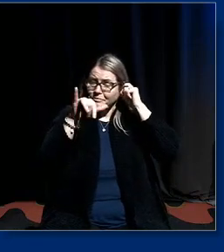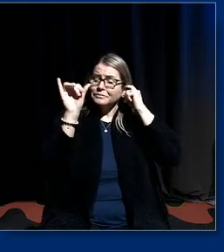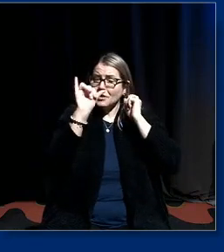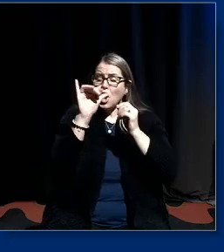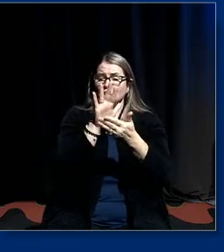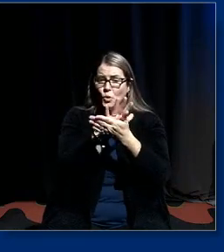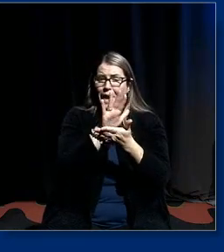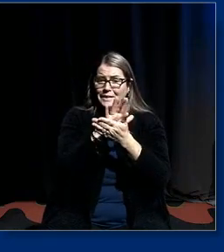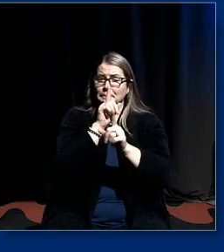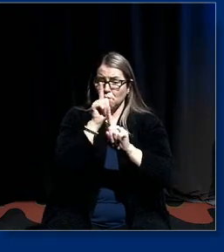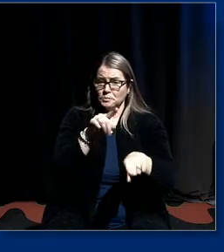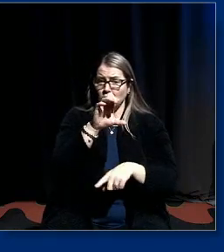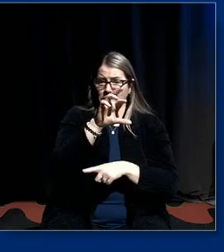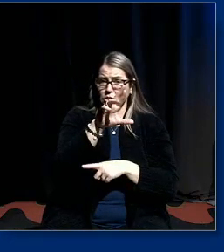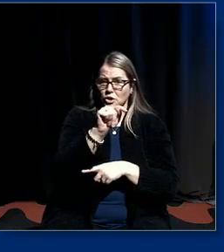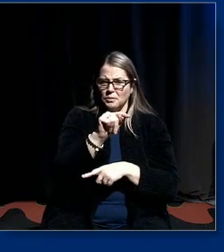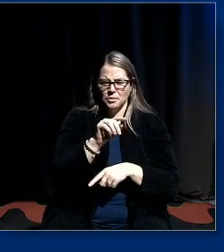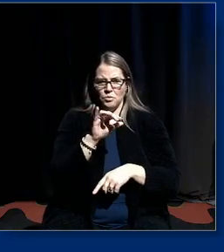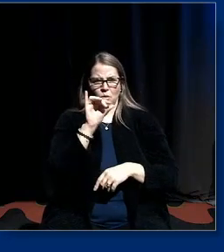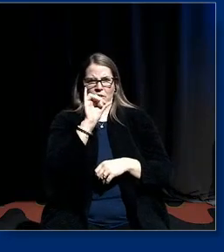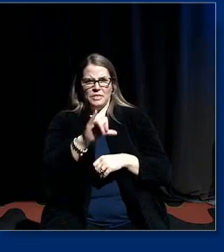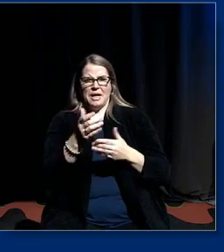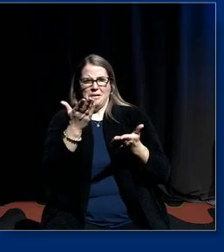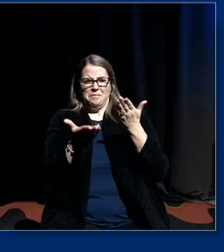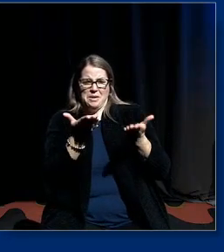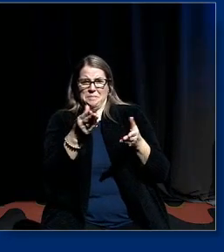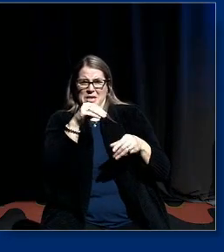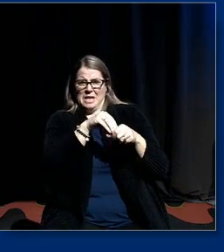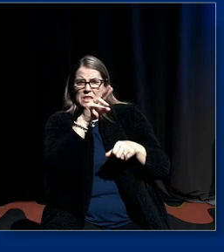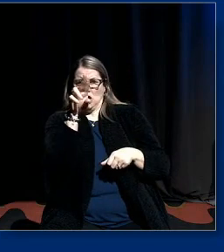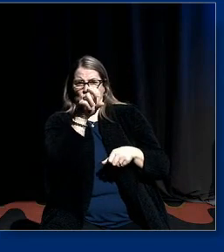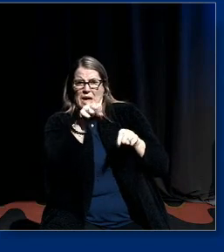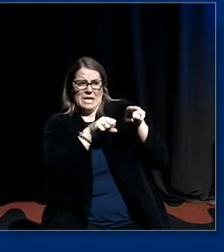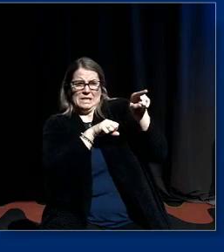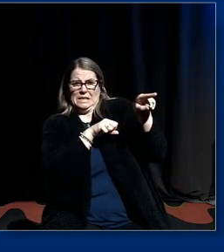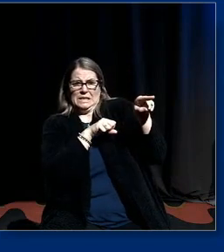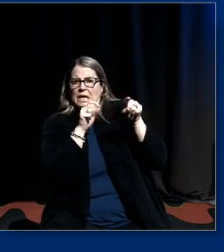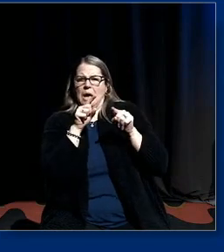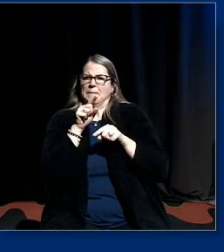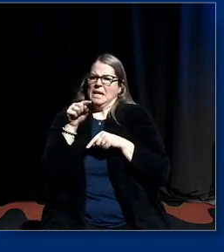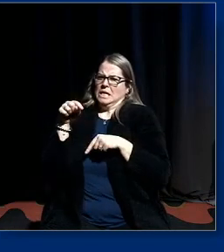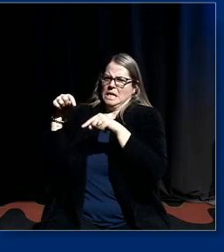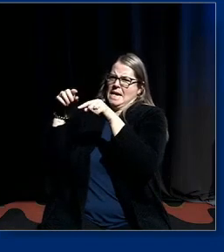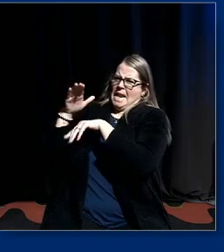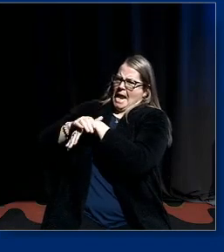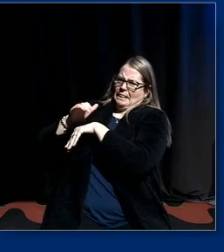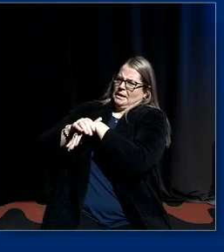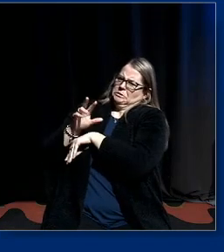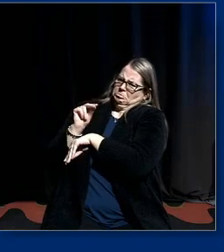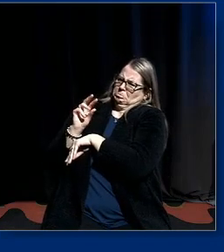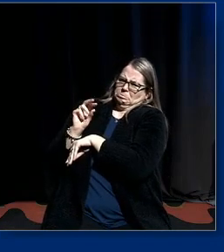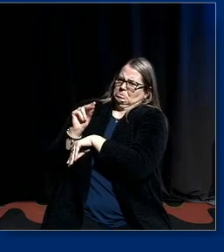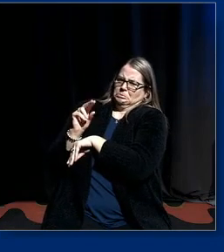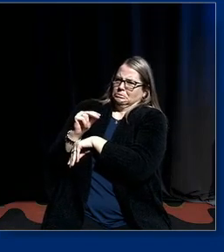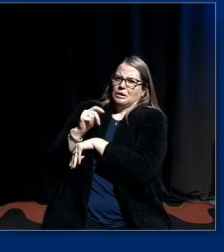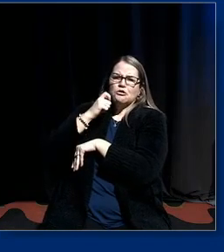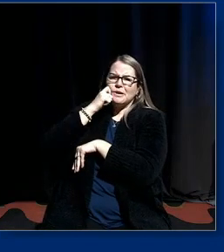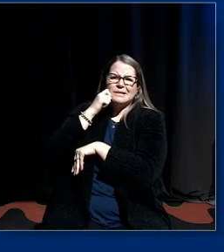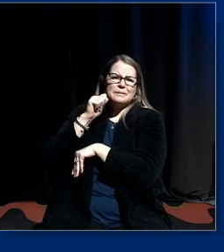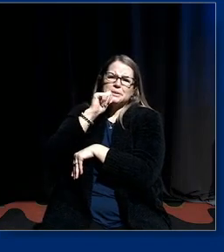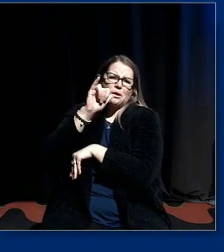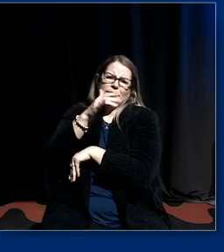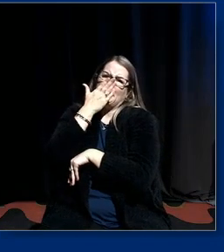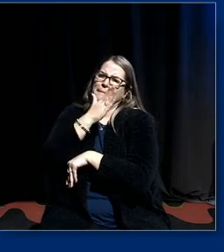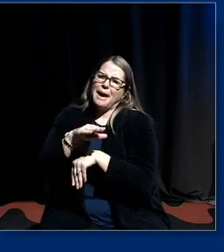response to crt is well that might it might be like that in america but it doesn't work in england racism's not that bad in